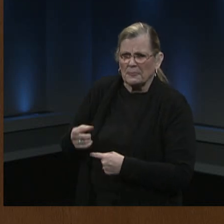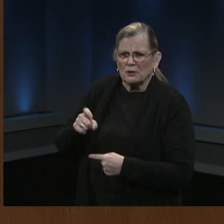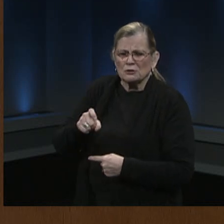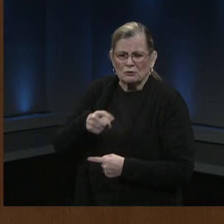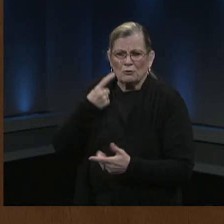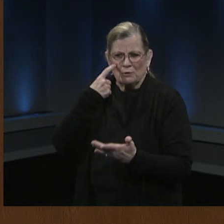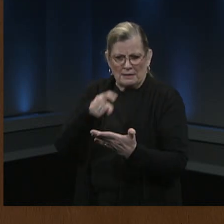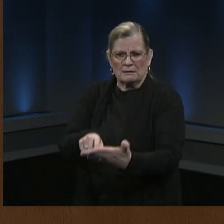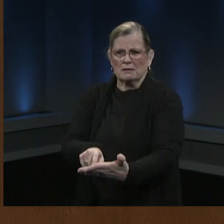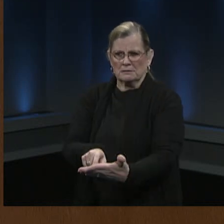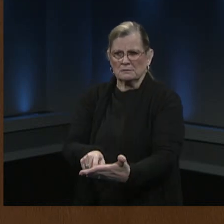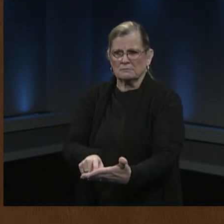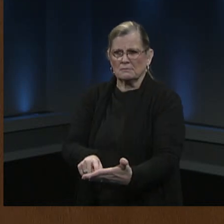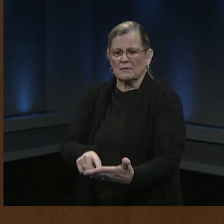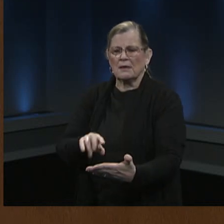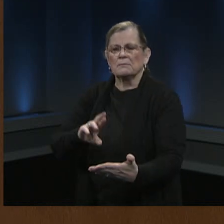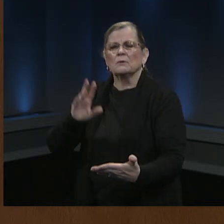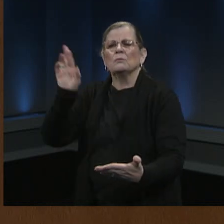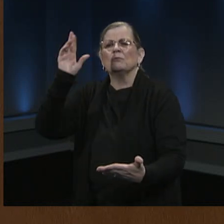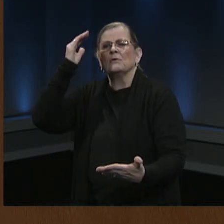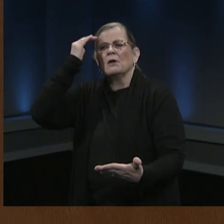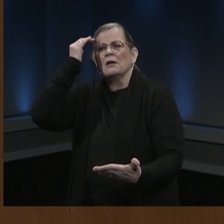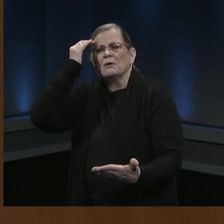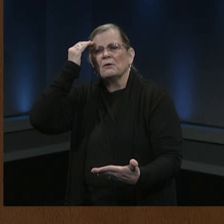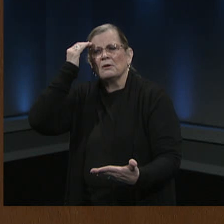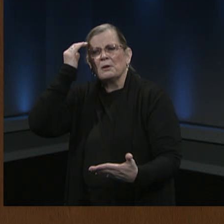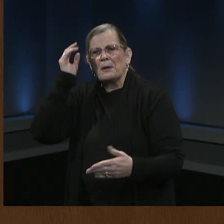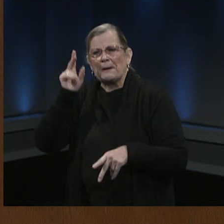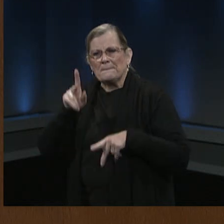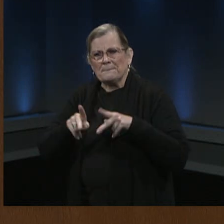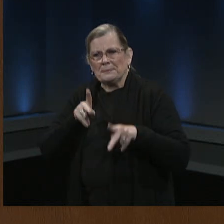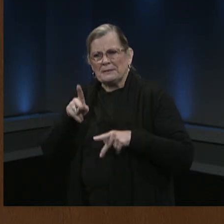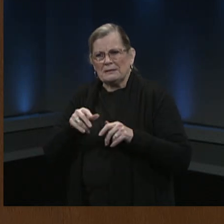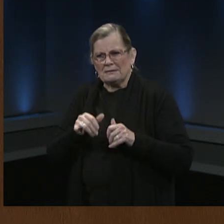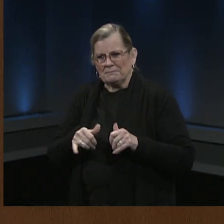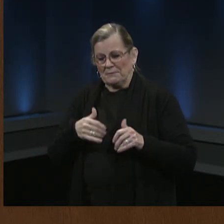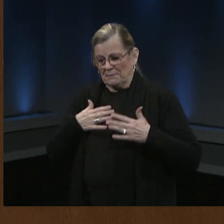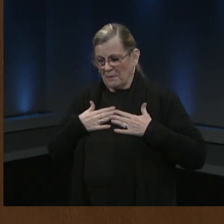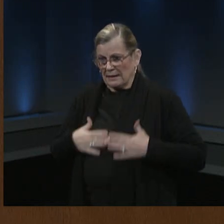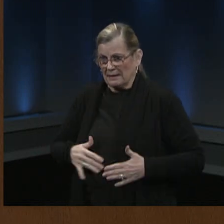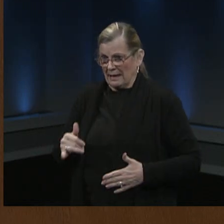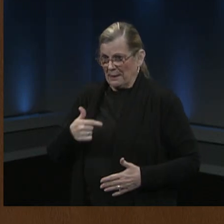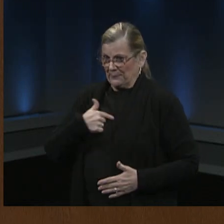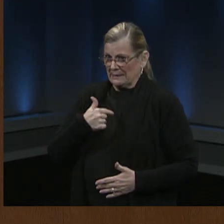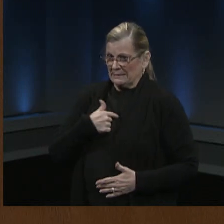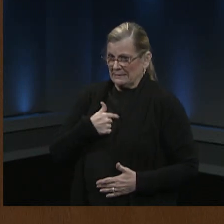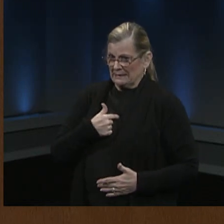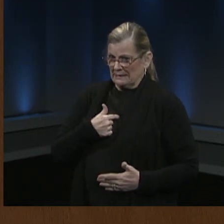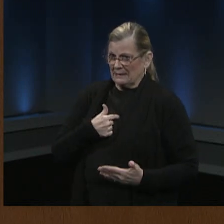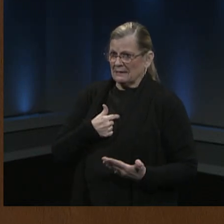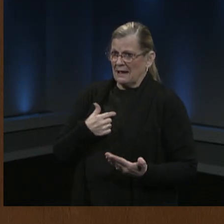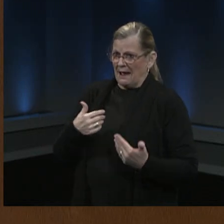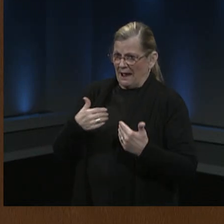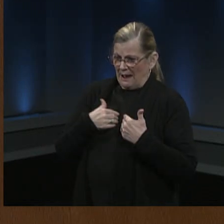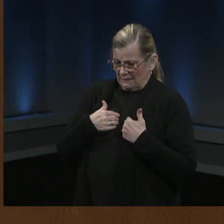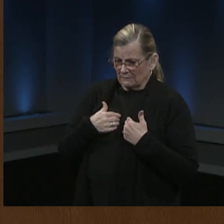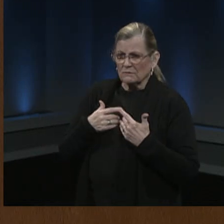recognize that people in bodies like mine have trepidations, have concerns, and physicians should not be